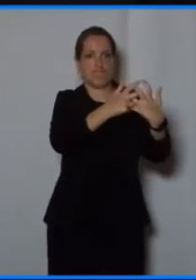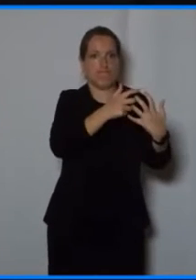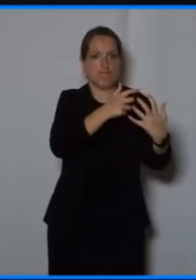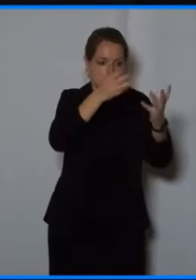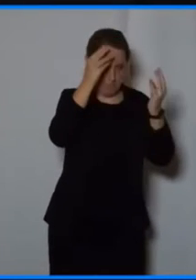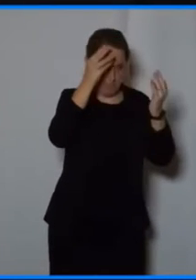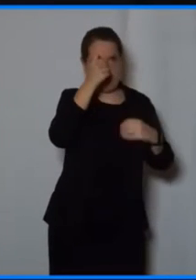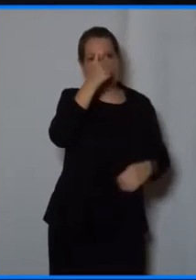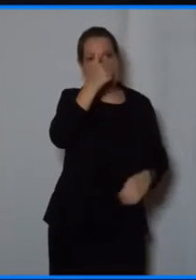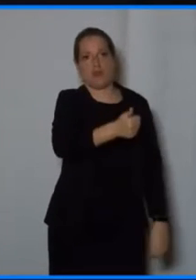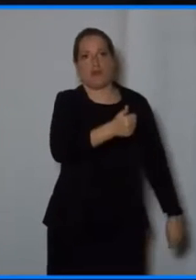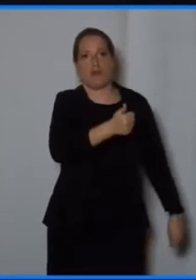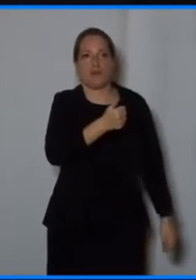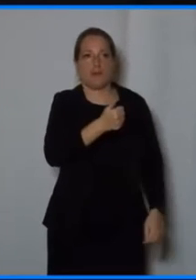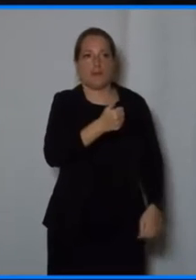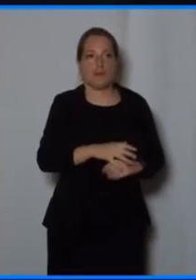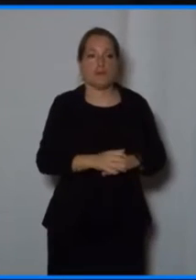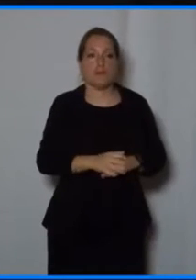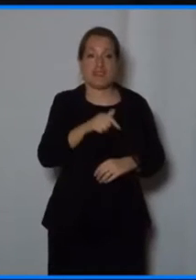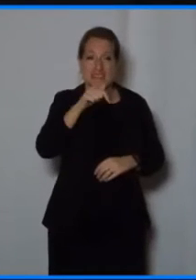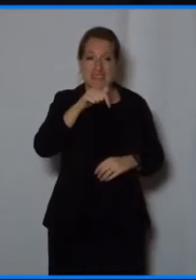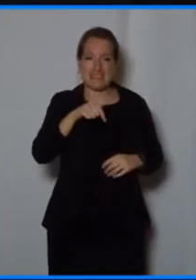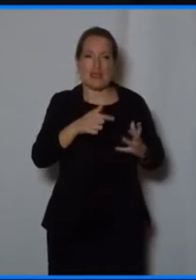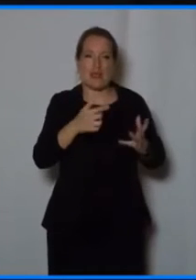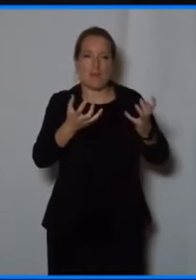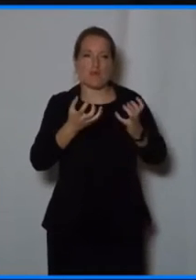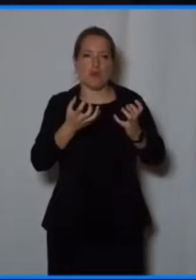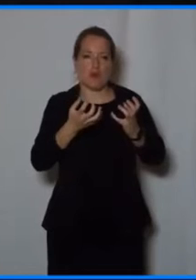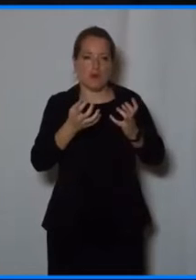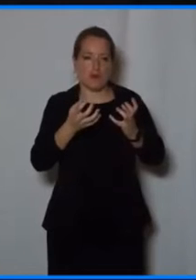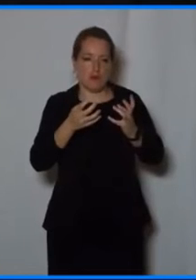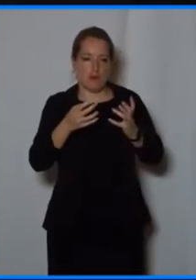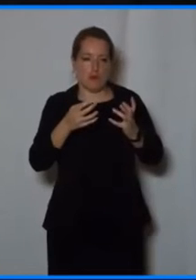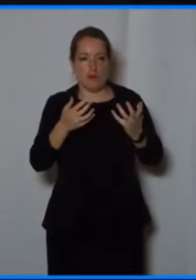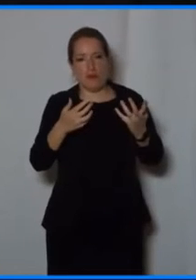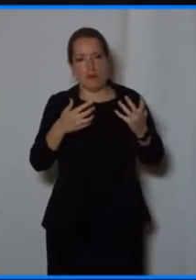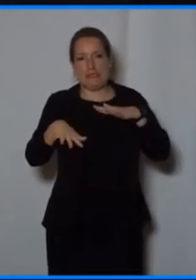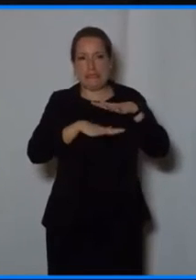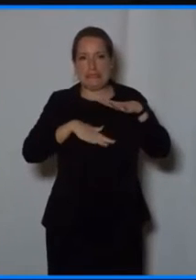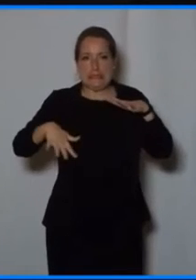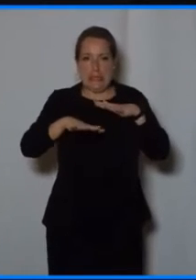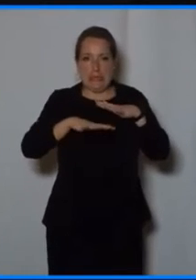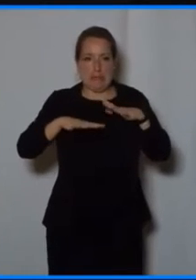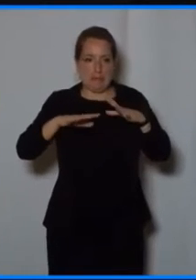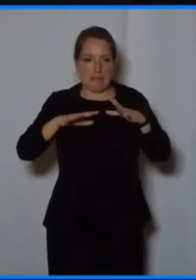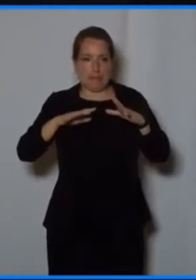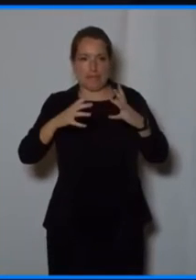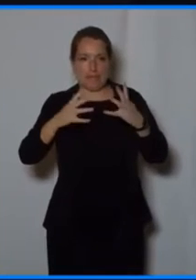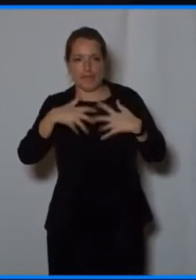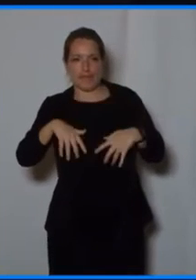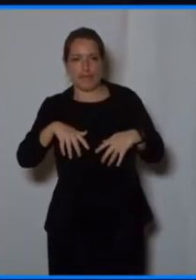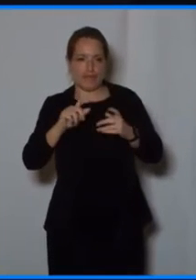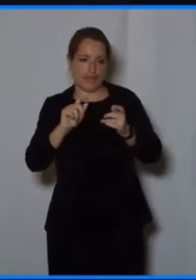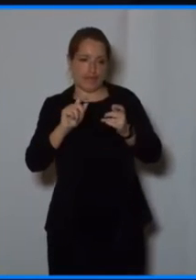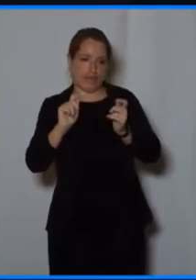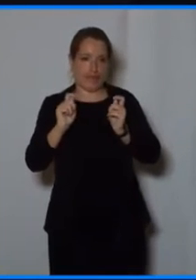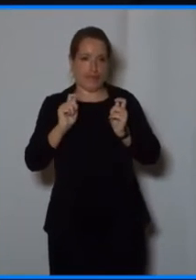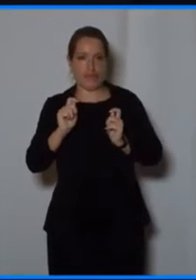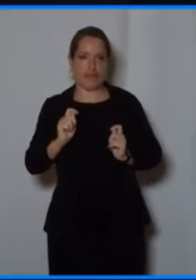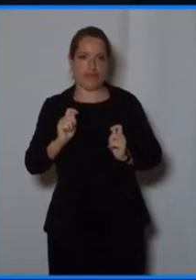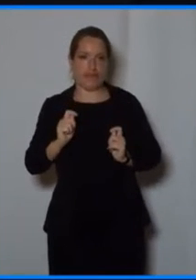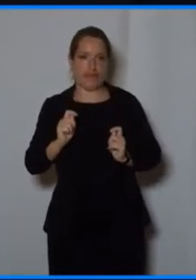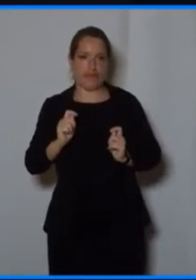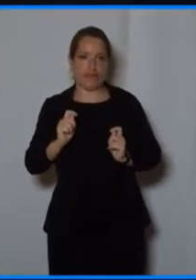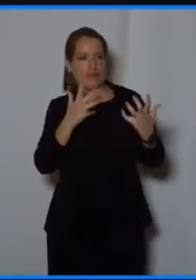what we really need now is to personalize education and to go, it's not about replacing teachers by, by